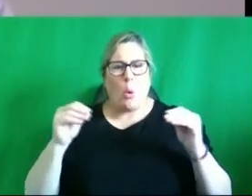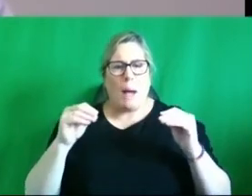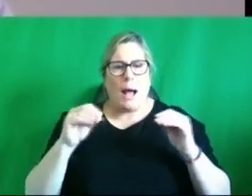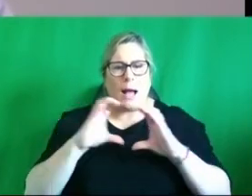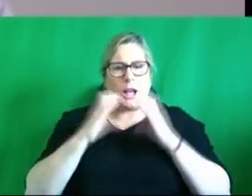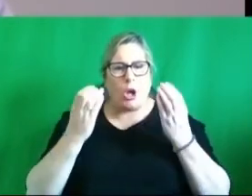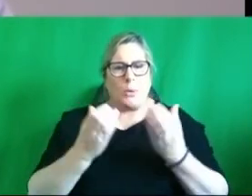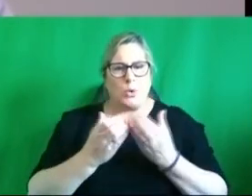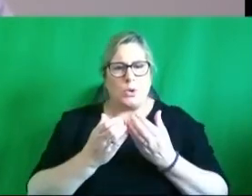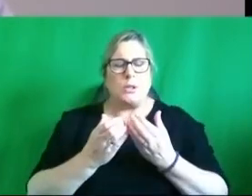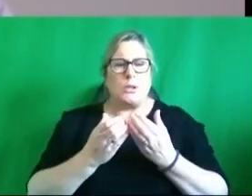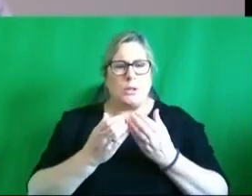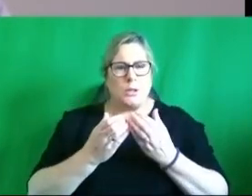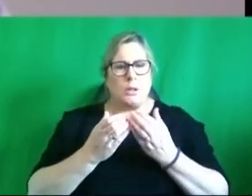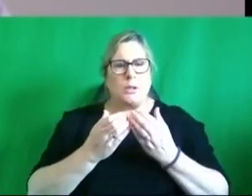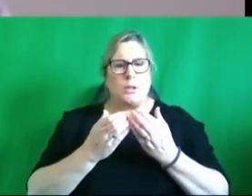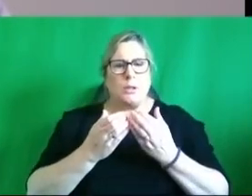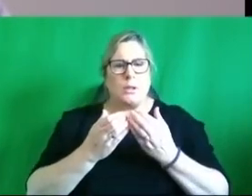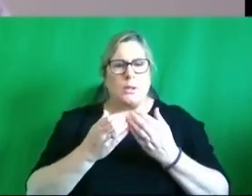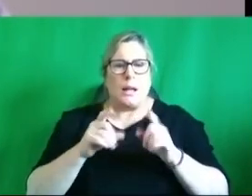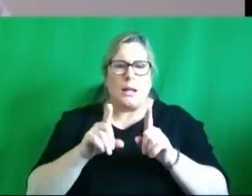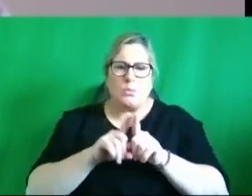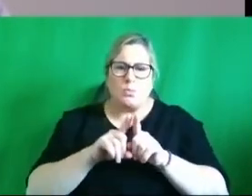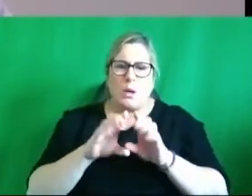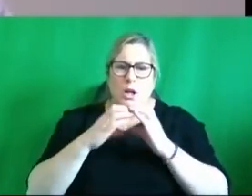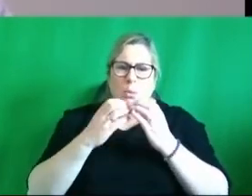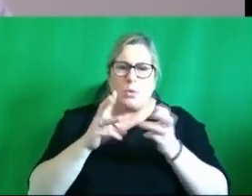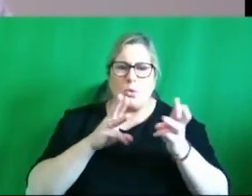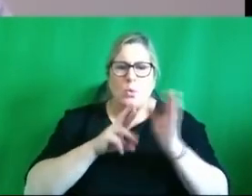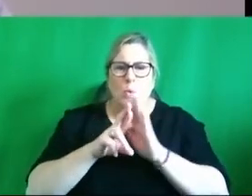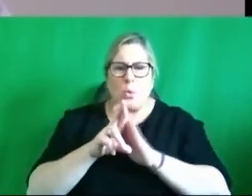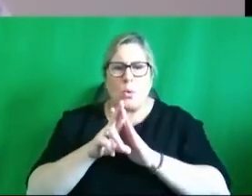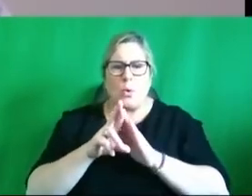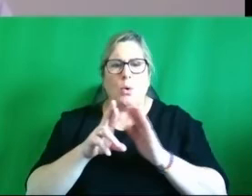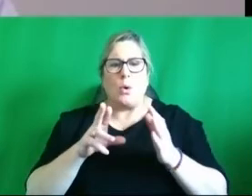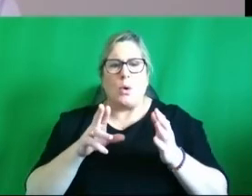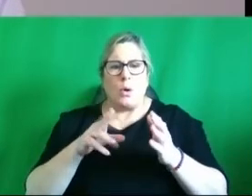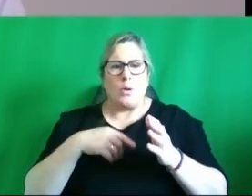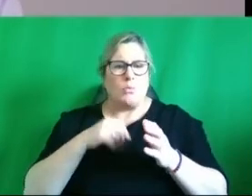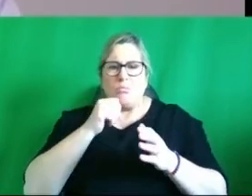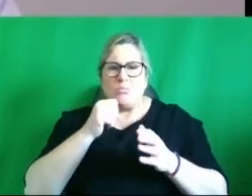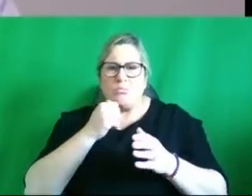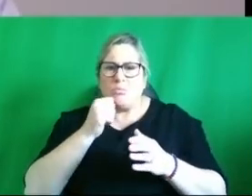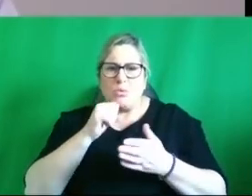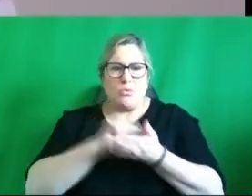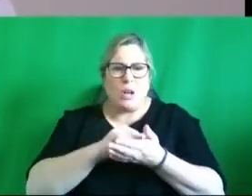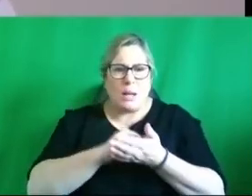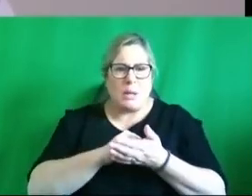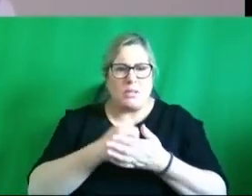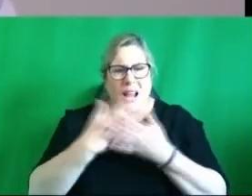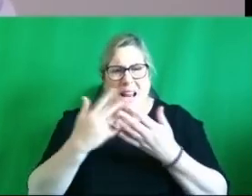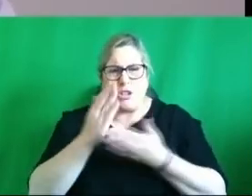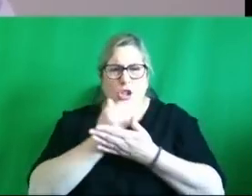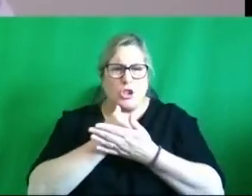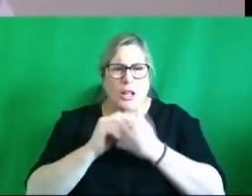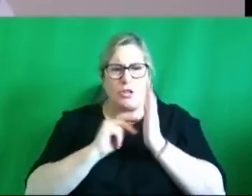undocumented workers as well there is a lot of fear out there is there is any shared uh strategy both